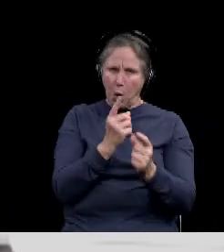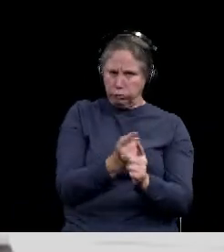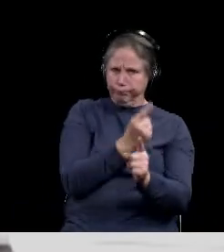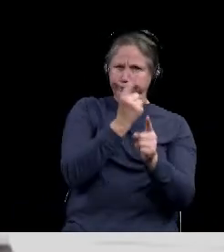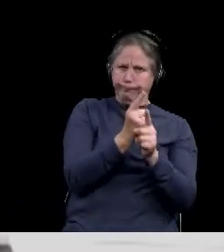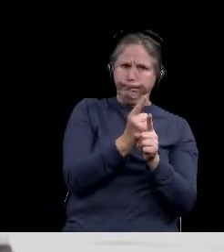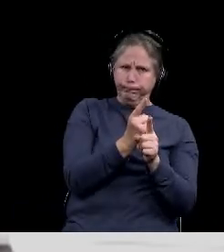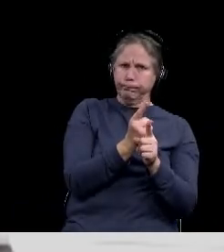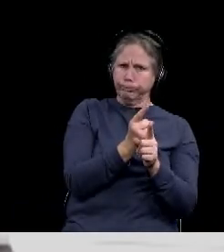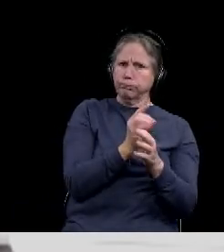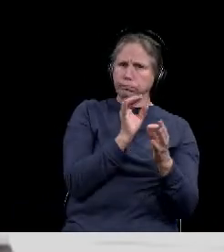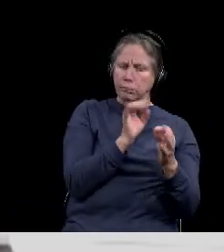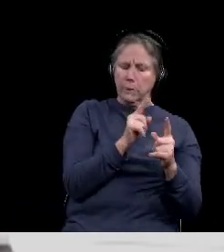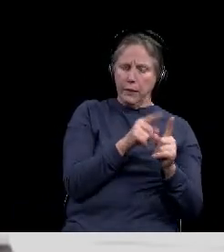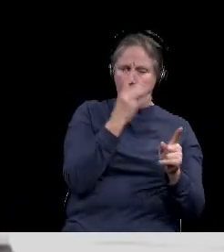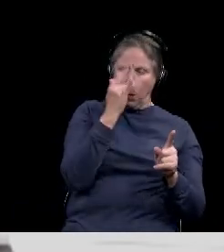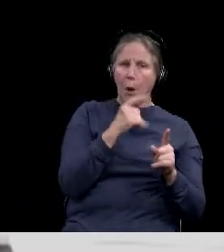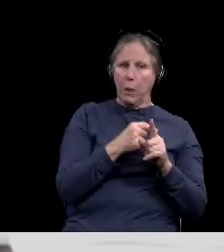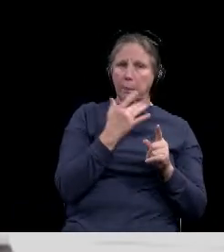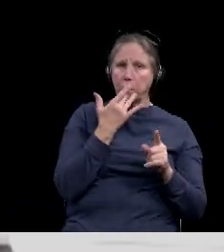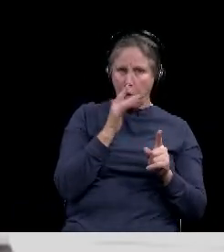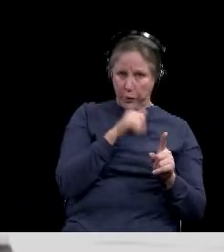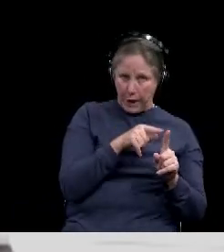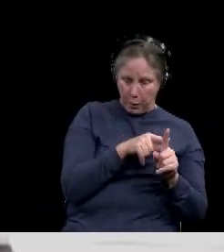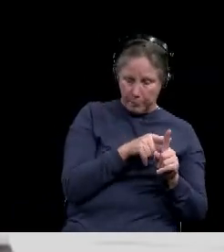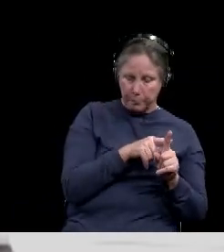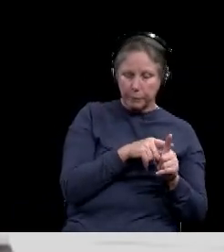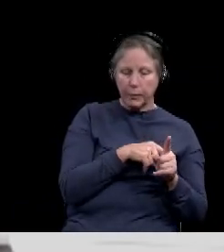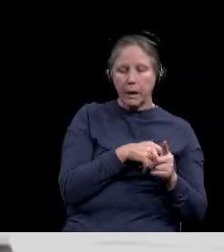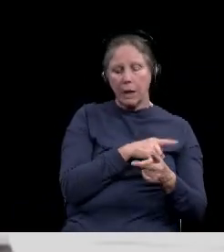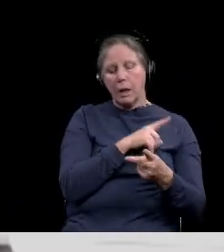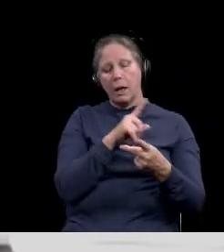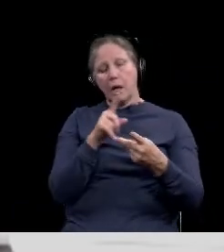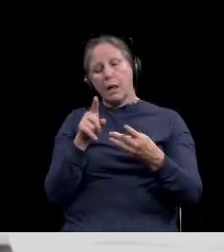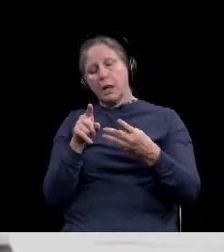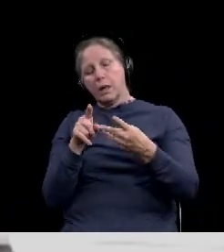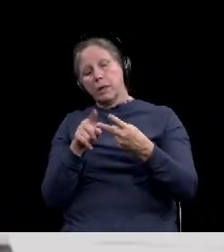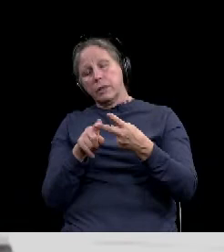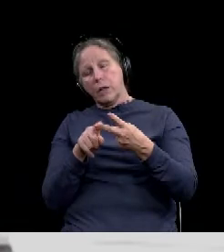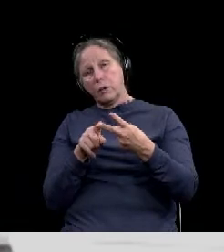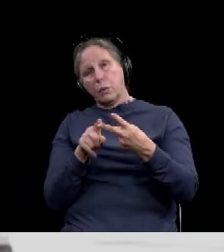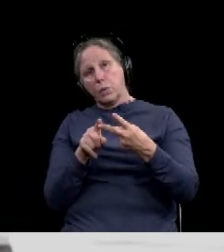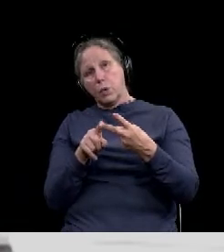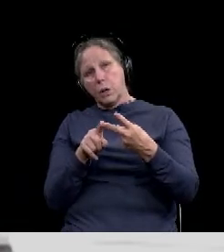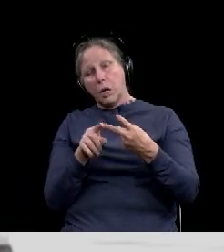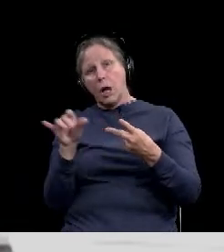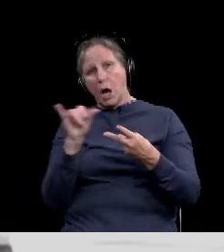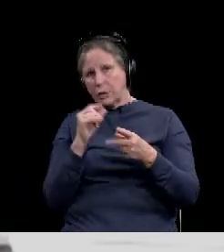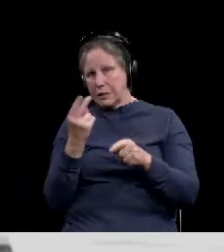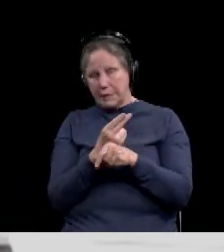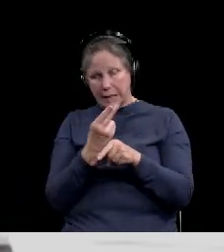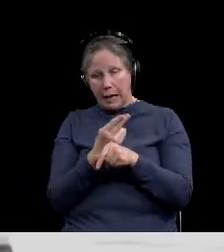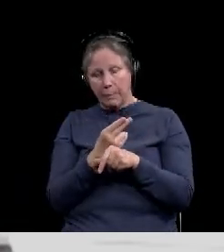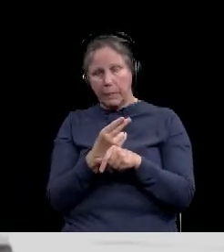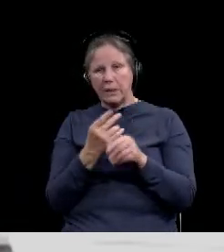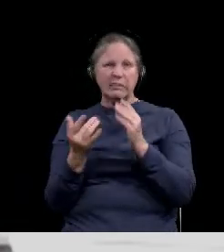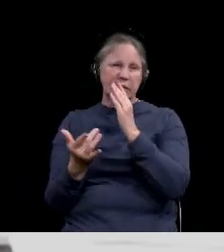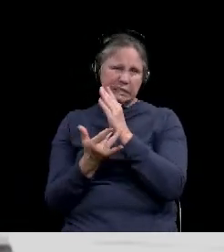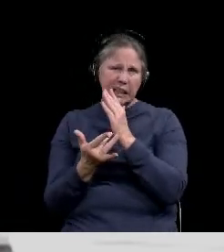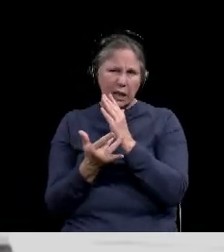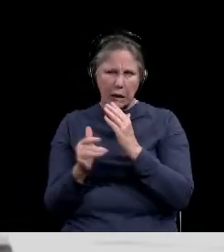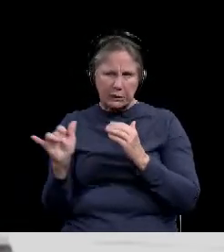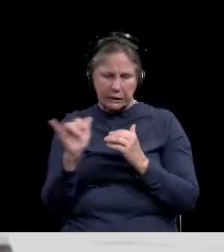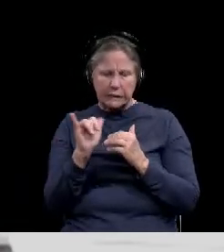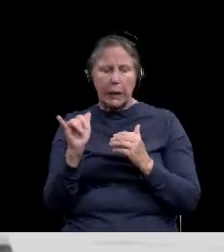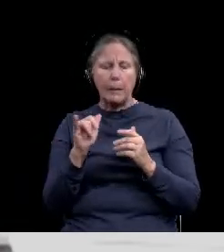And so, so that is the reason that we continue to use that. The, the other tests that are out there, uh, also use the same technology. Some of them do,